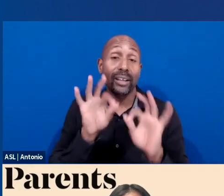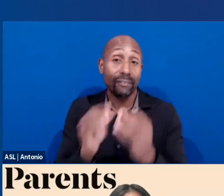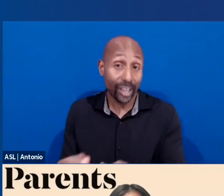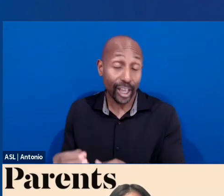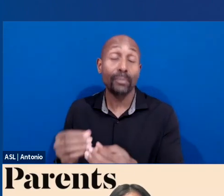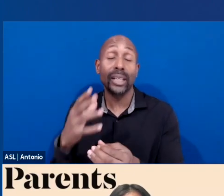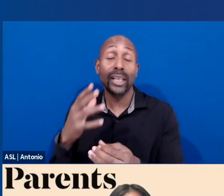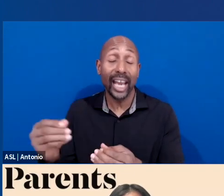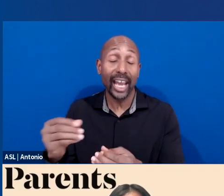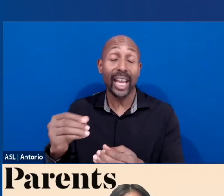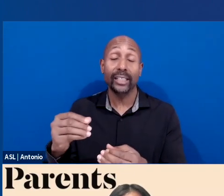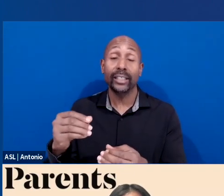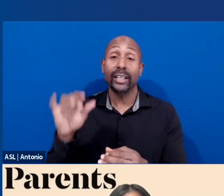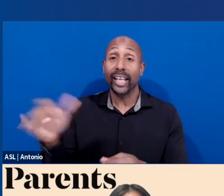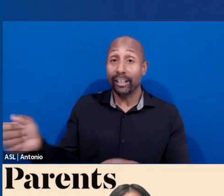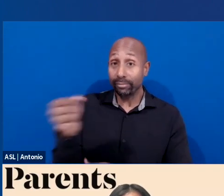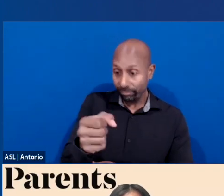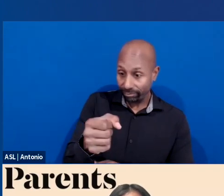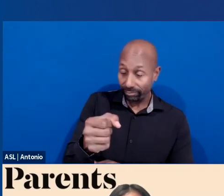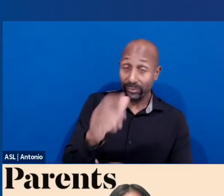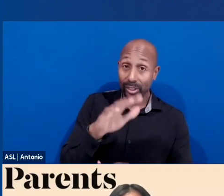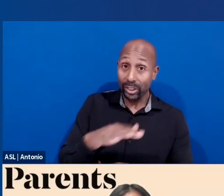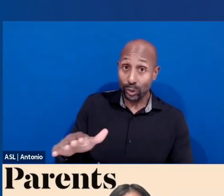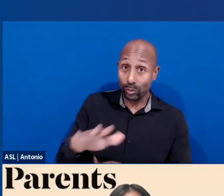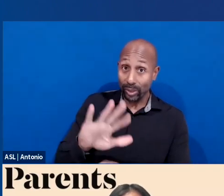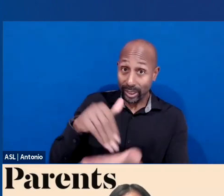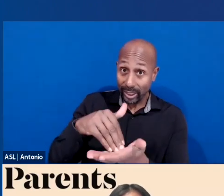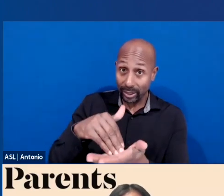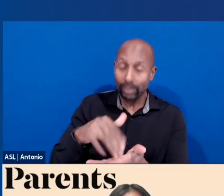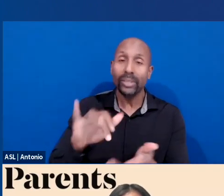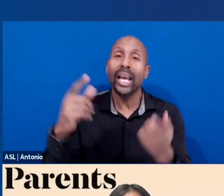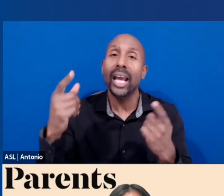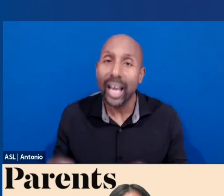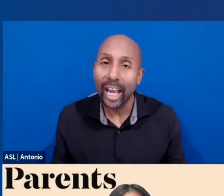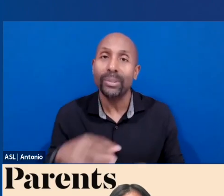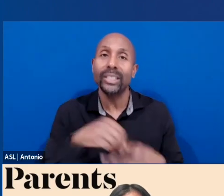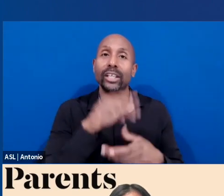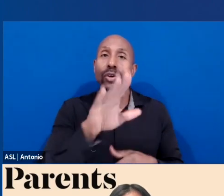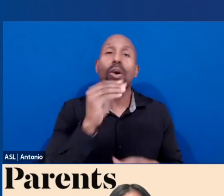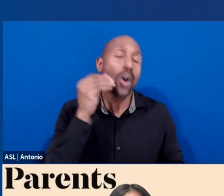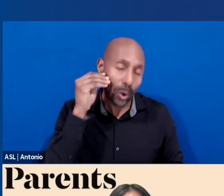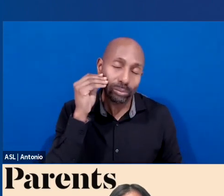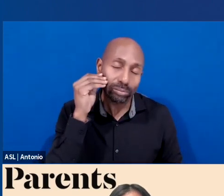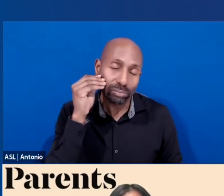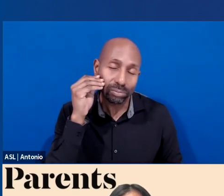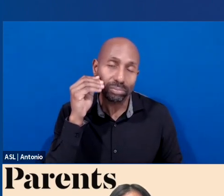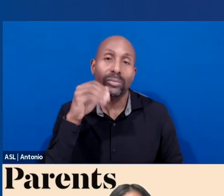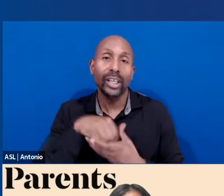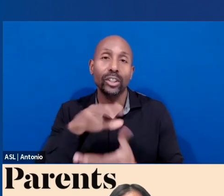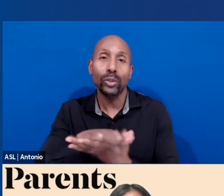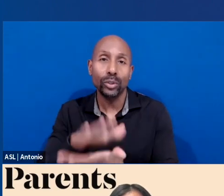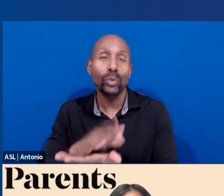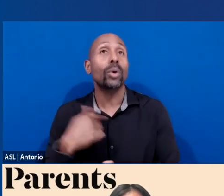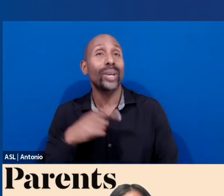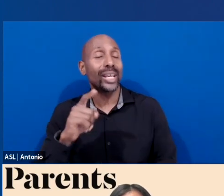is happening in your homes, it's happening in schools. And so we need to hear that. As you've heard our Secretary mention, this administration, we've engaged over 10